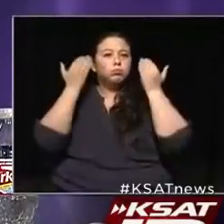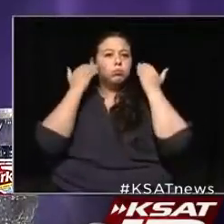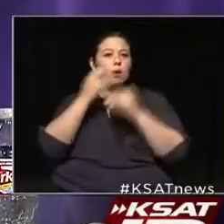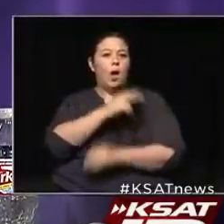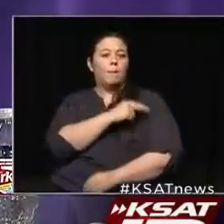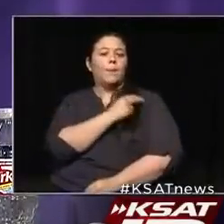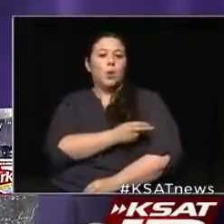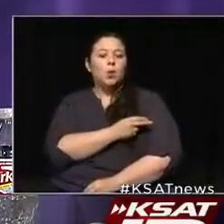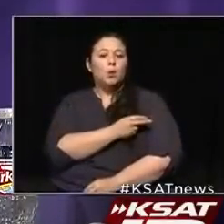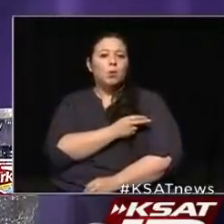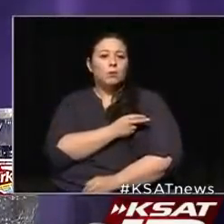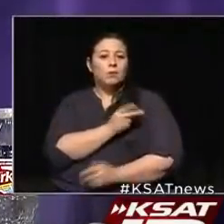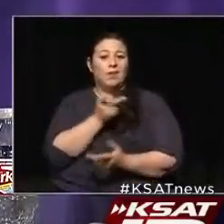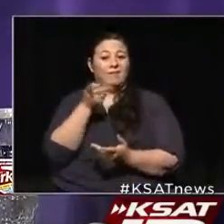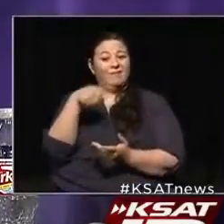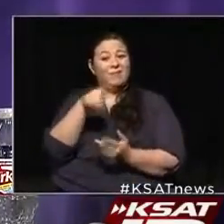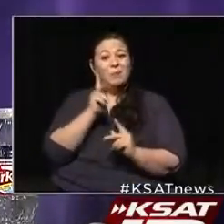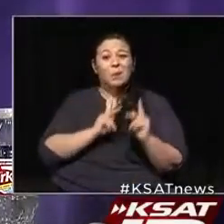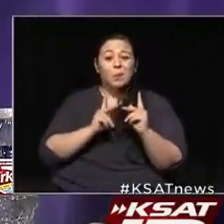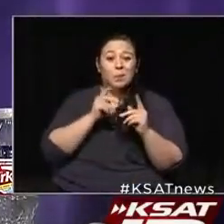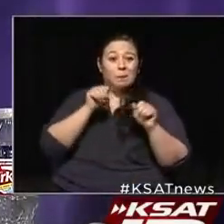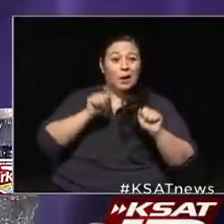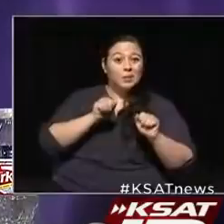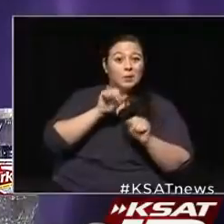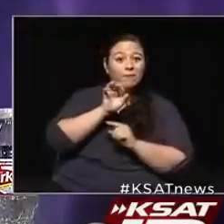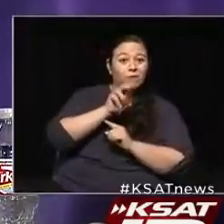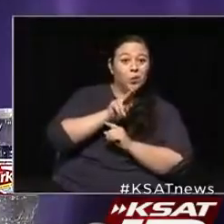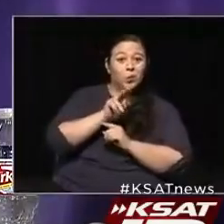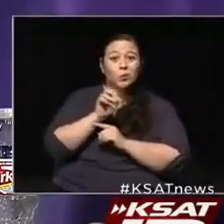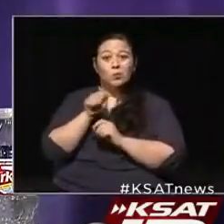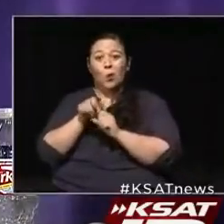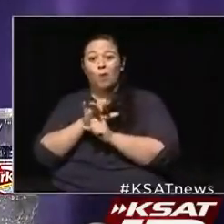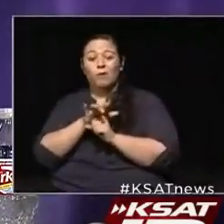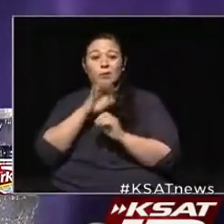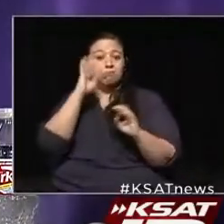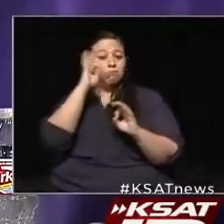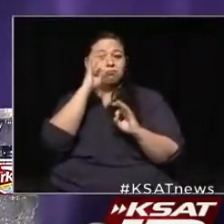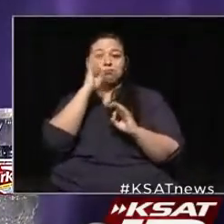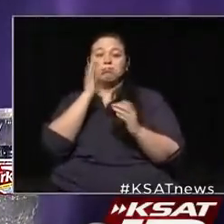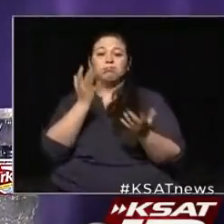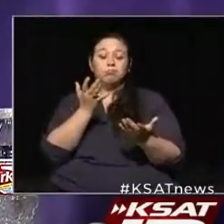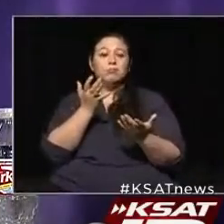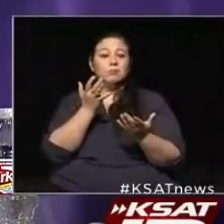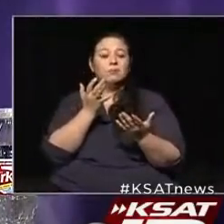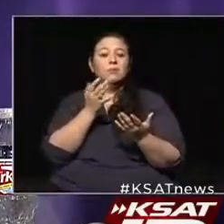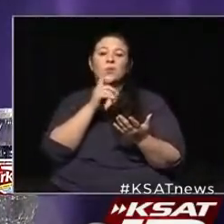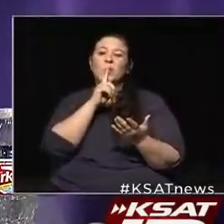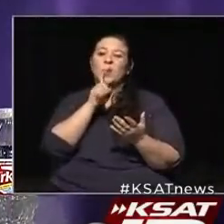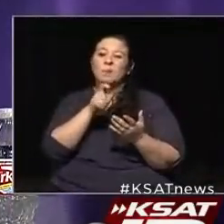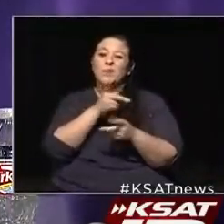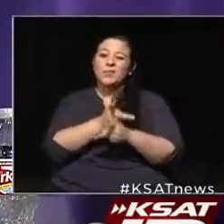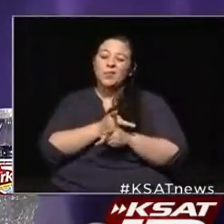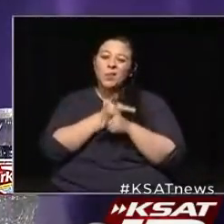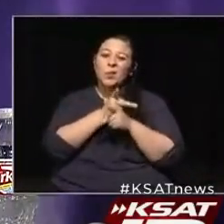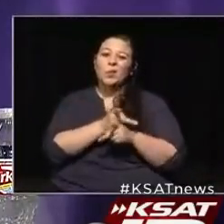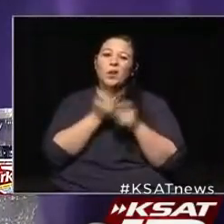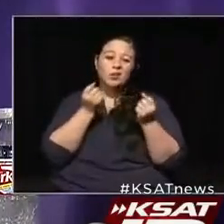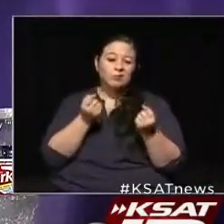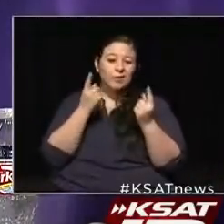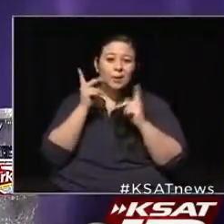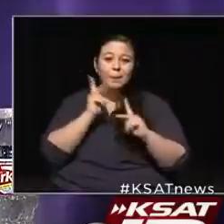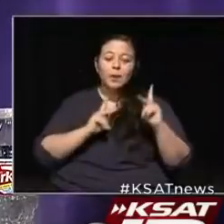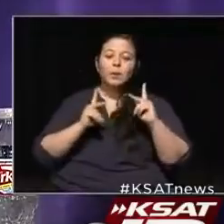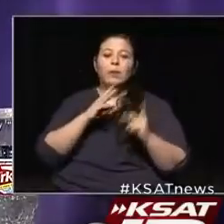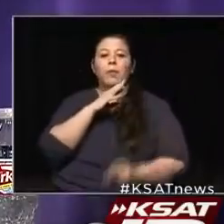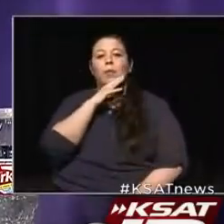with those that may have got the flu or may have got the COVID. So we just need to be careful. I know everybody's getting